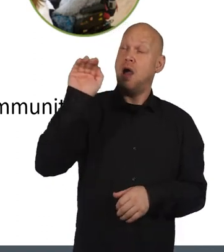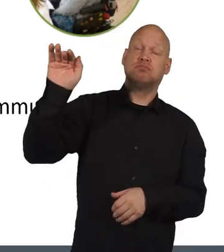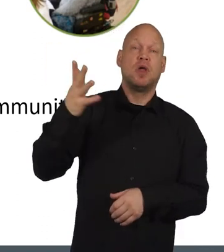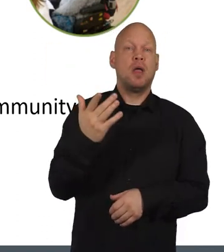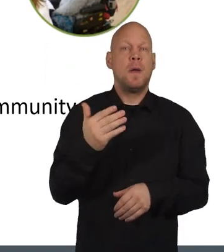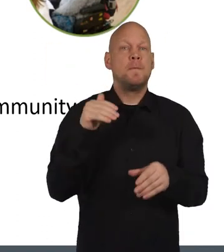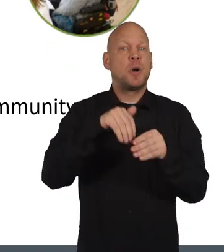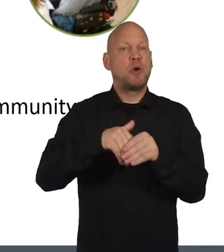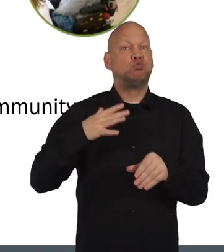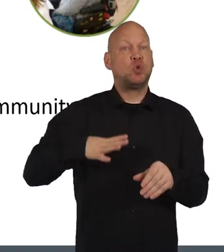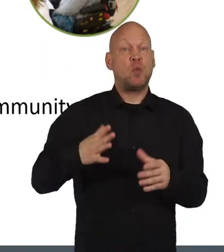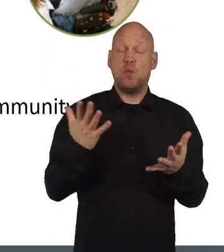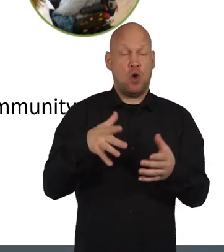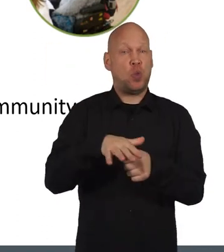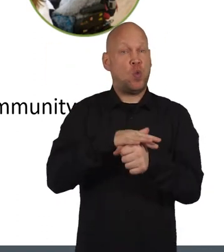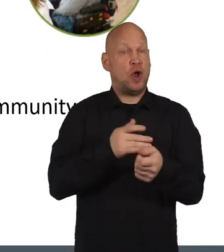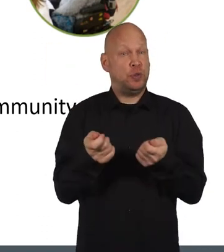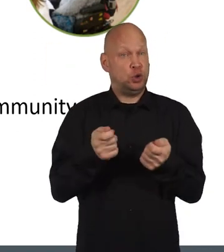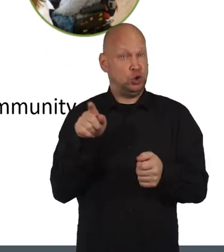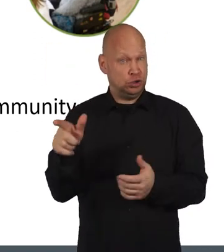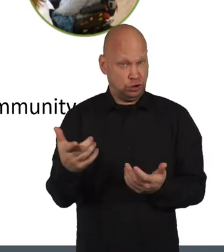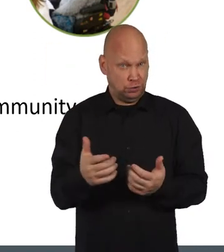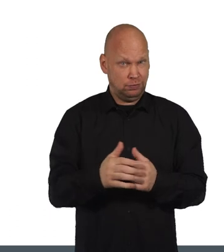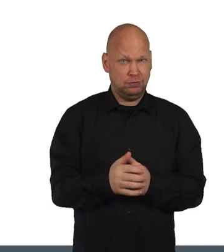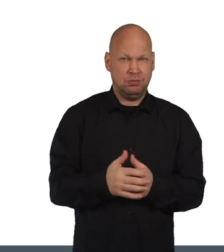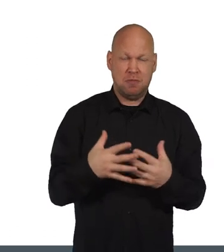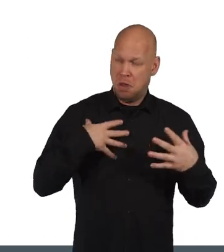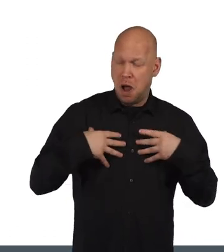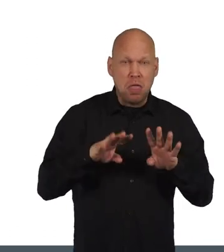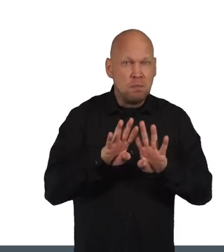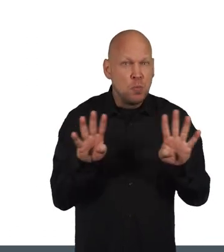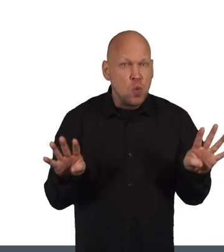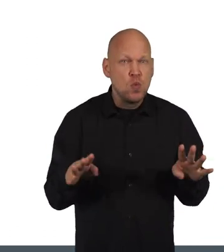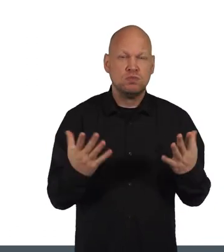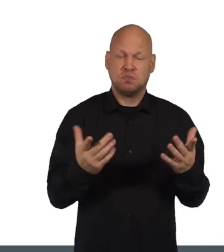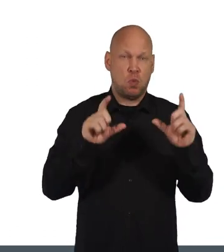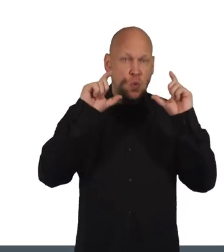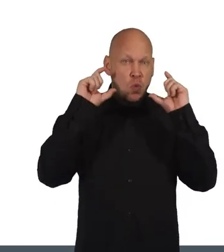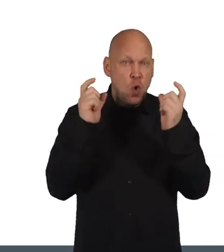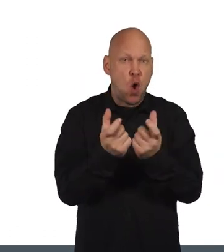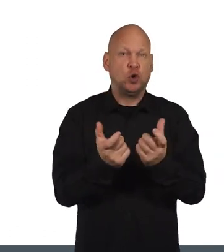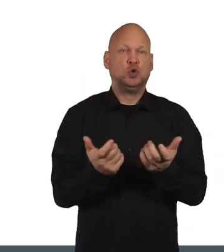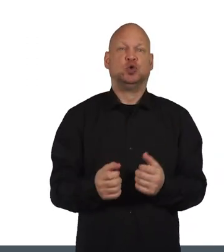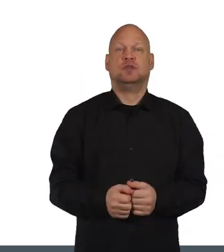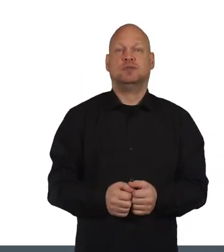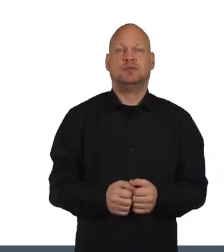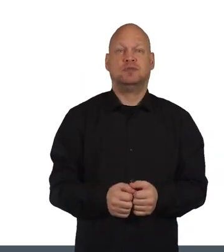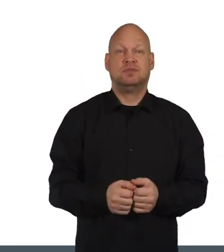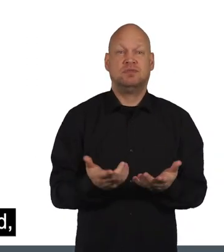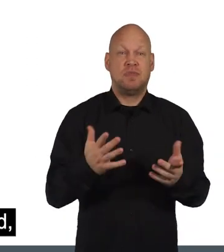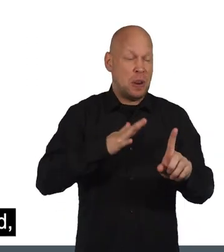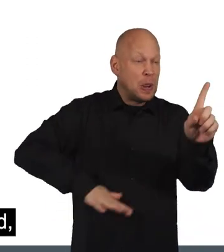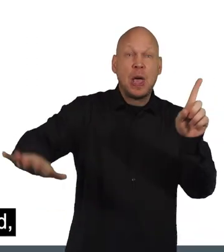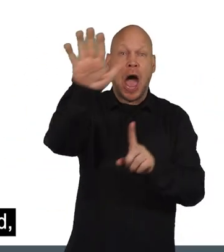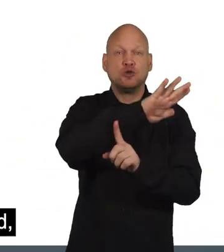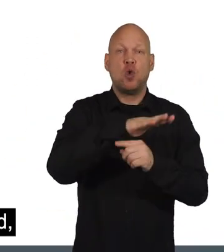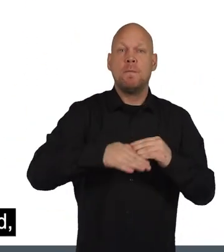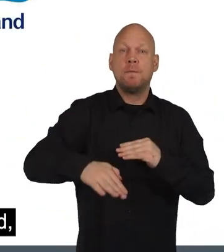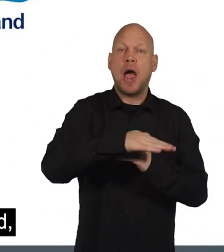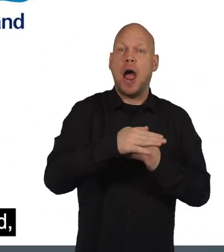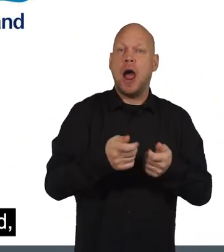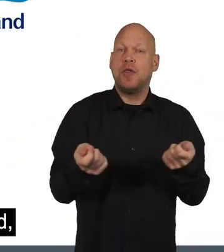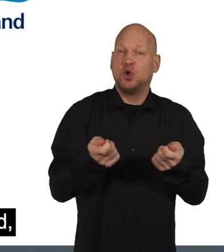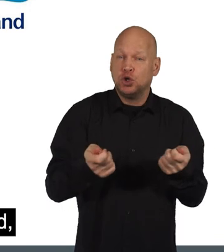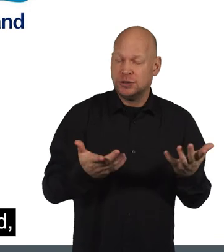requests to Local authorities Health boards Colleges National Park